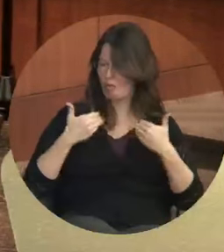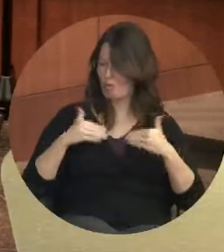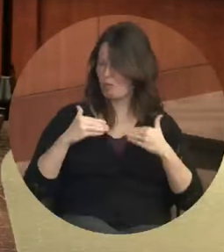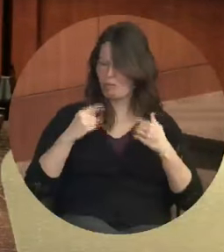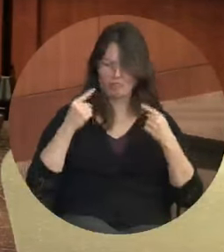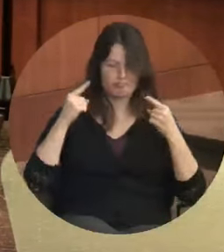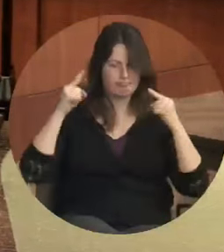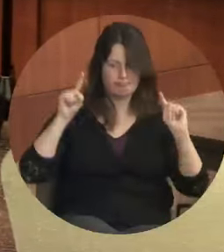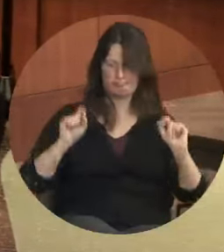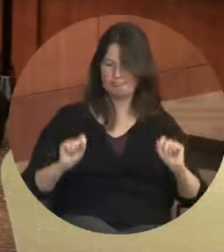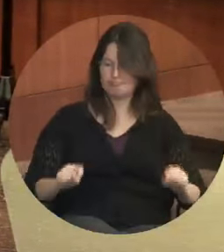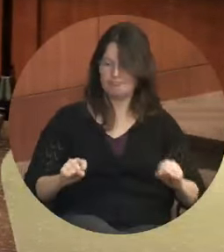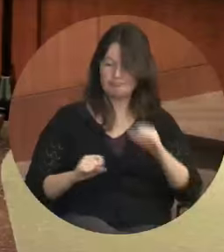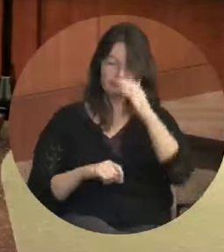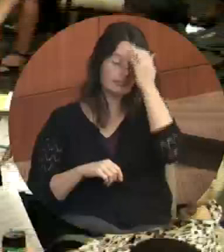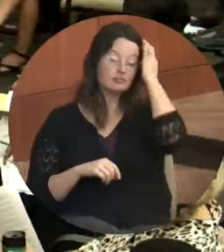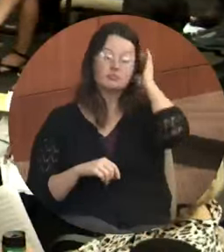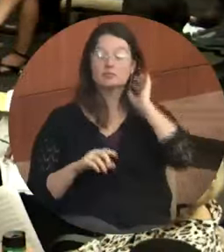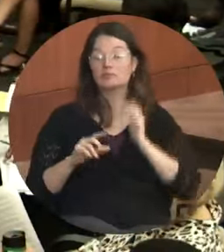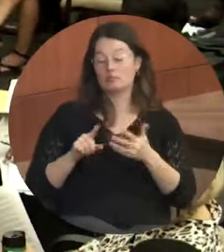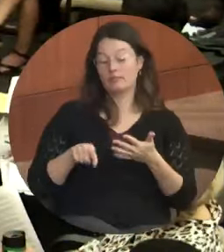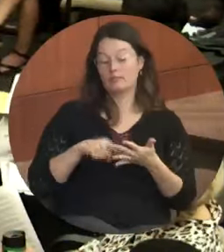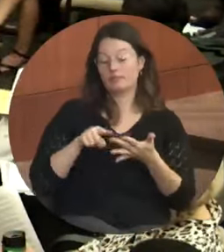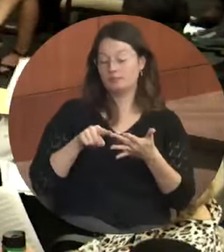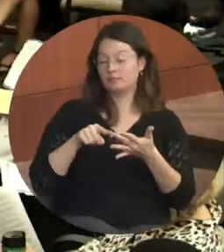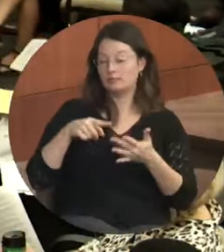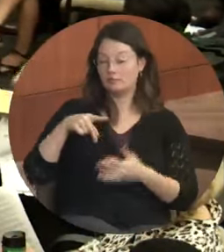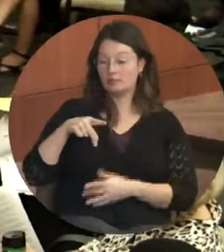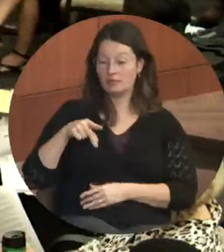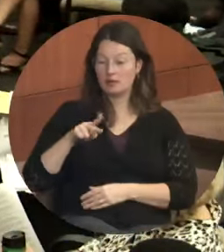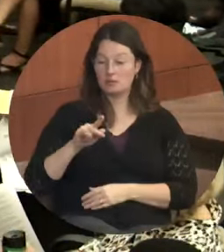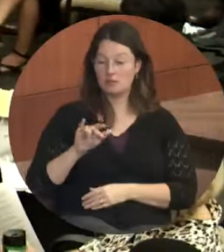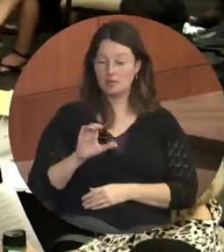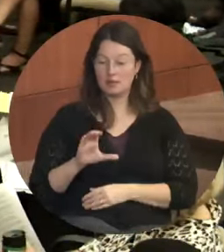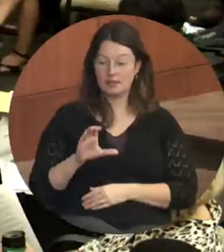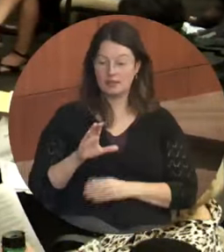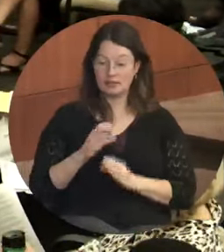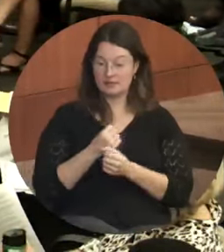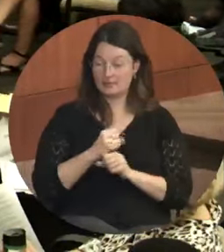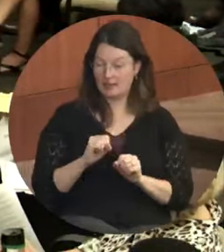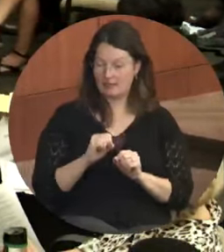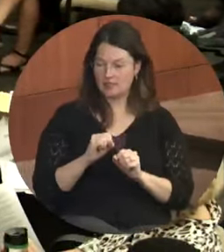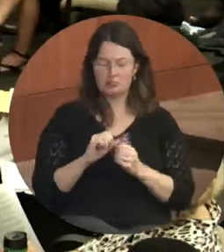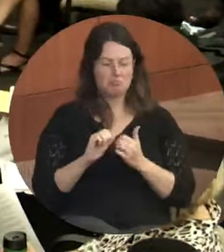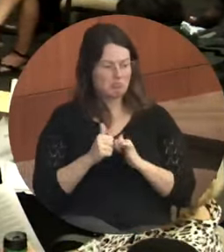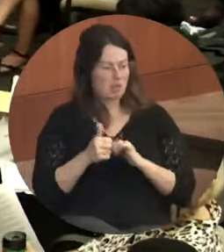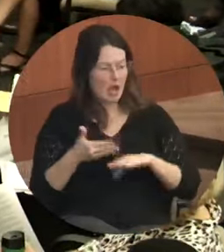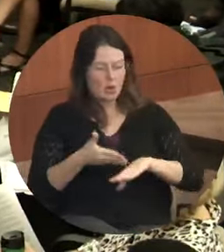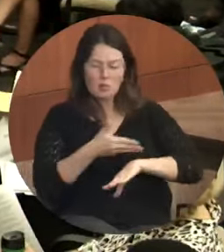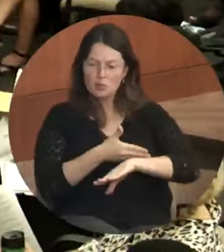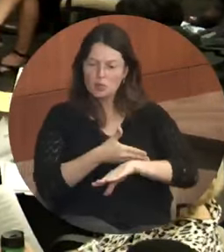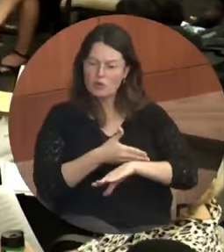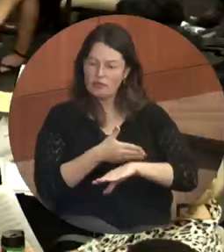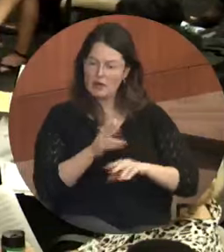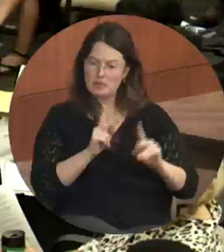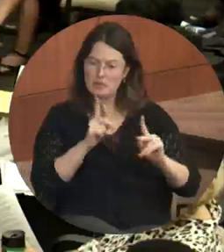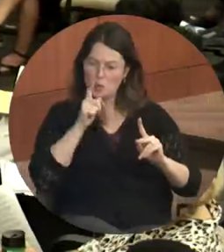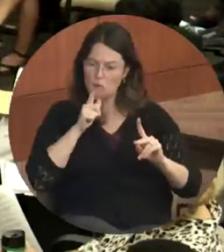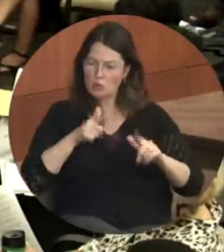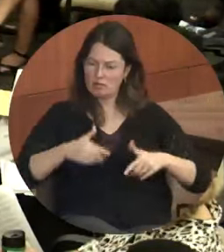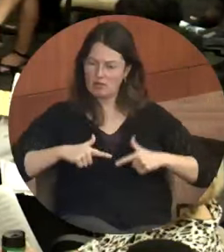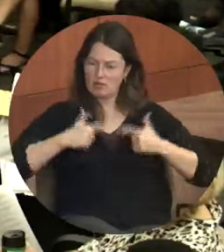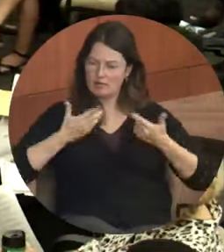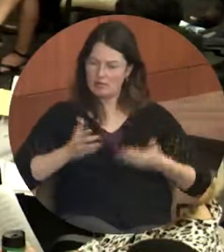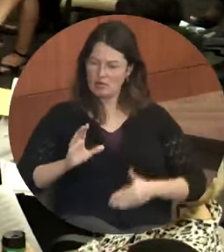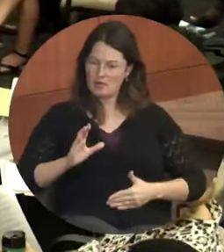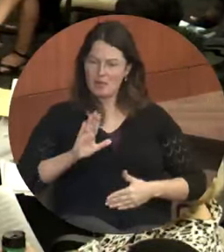The third strategic priority is centered around public safety, and it asks, you know, how can we improve citizen satisfaction? No